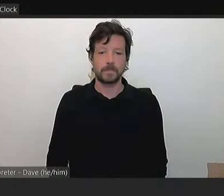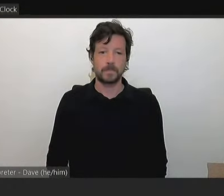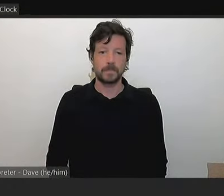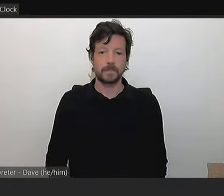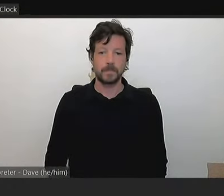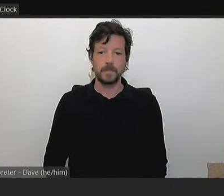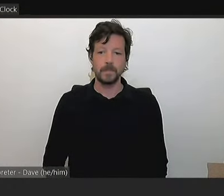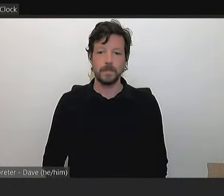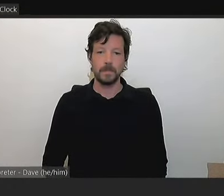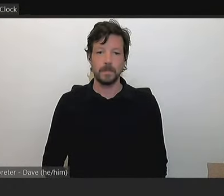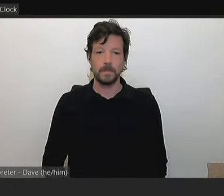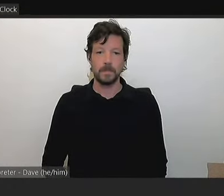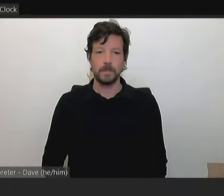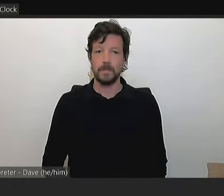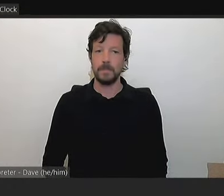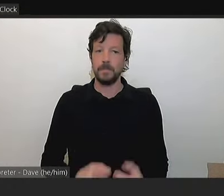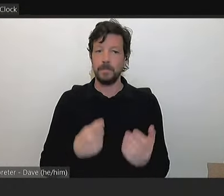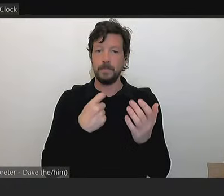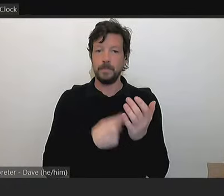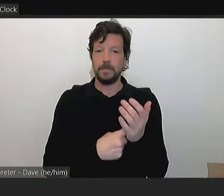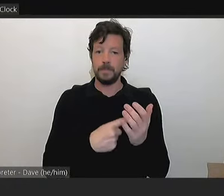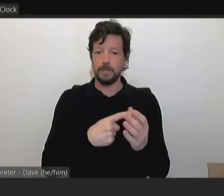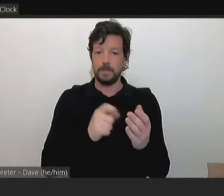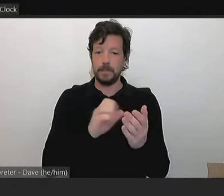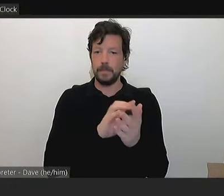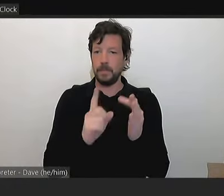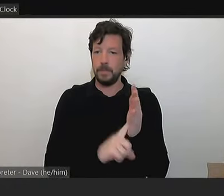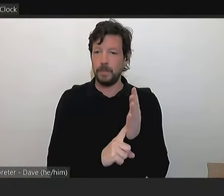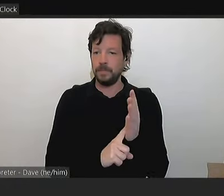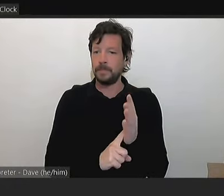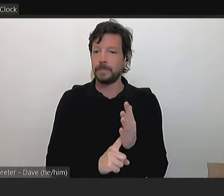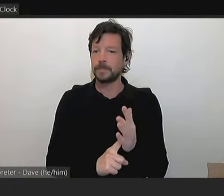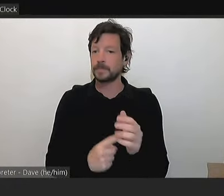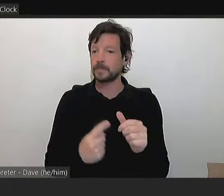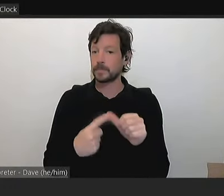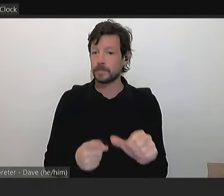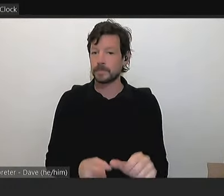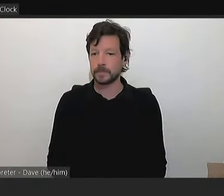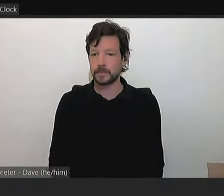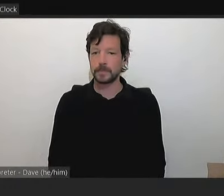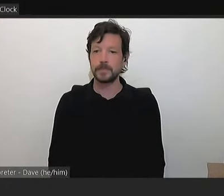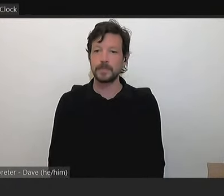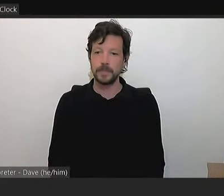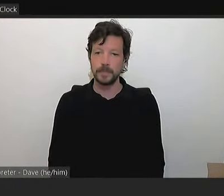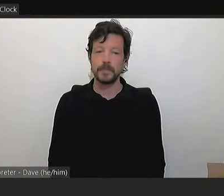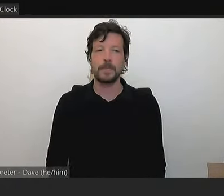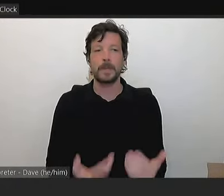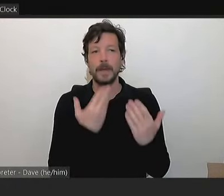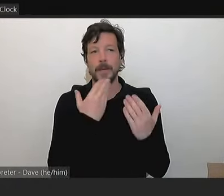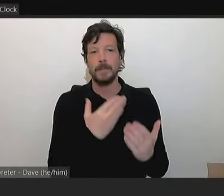I have Rachel who will be answering those questions. Thank you, Rachel. Thank you, Mayor.